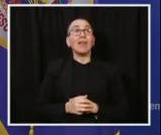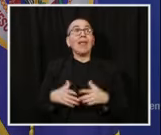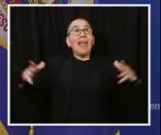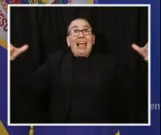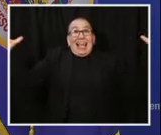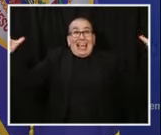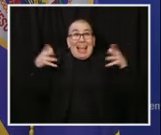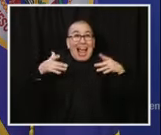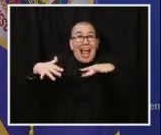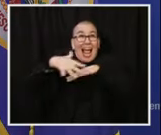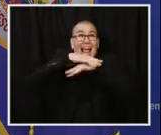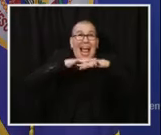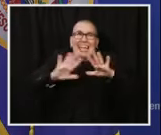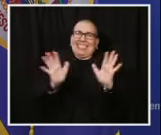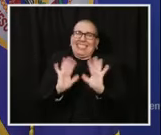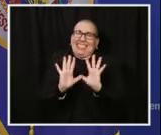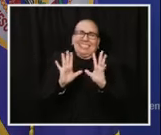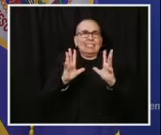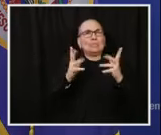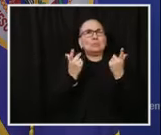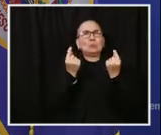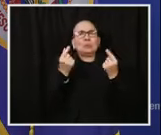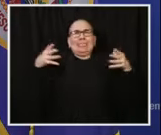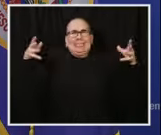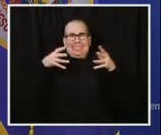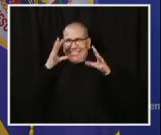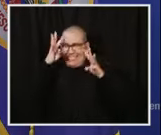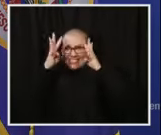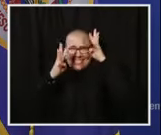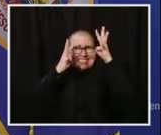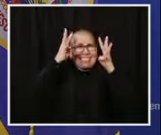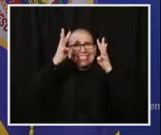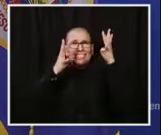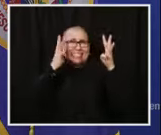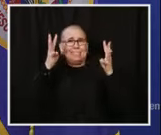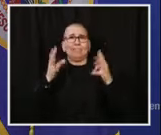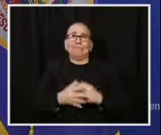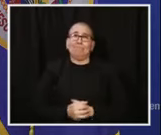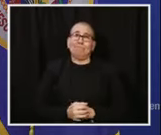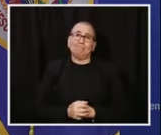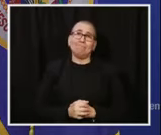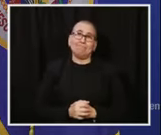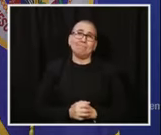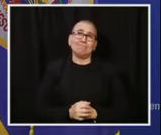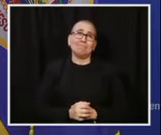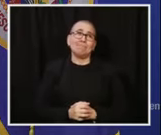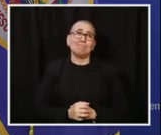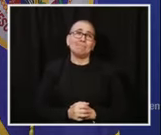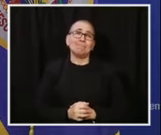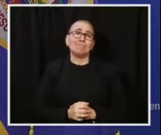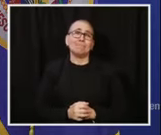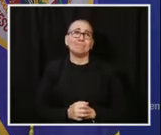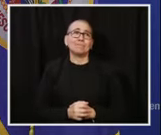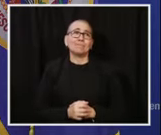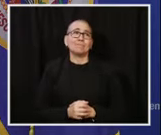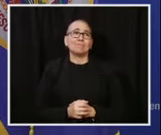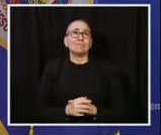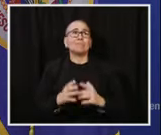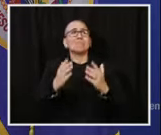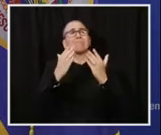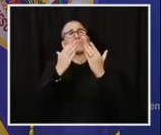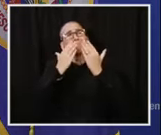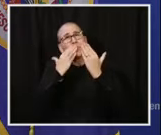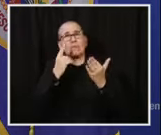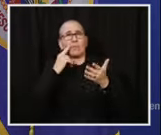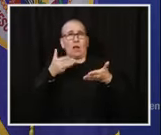but we need to continue to do our part to slow the spread and protect our most vulnerable in our long-term care settings. Thank you for this opportunity to be here